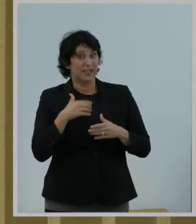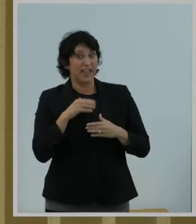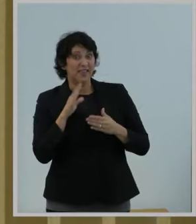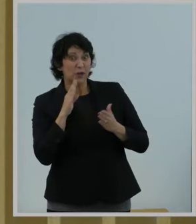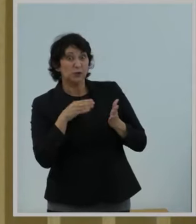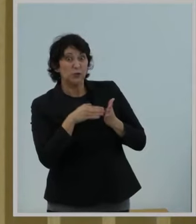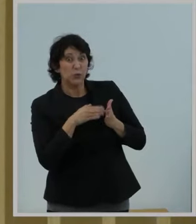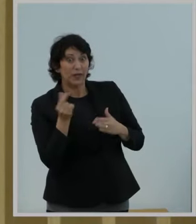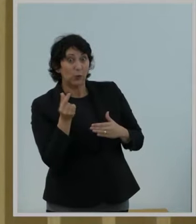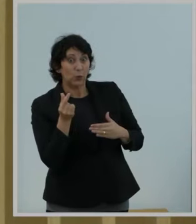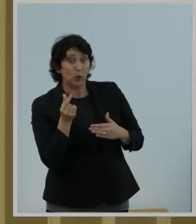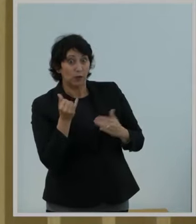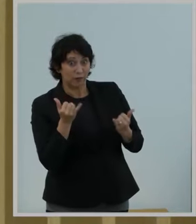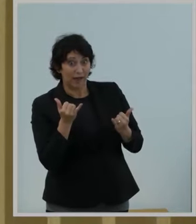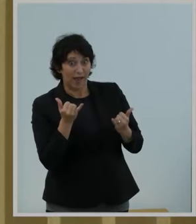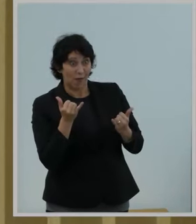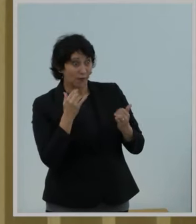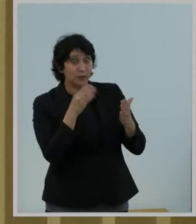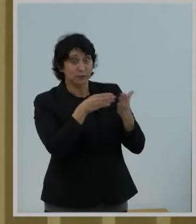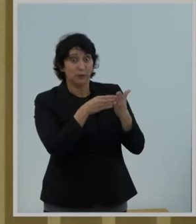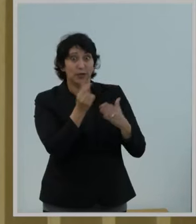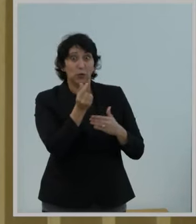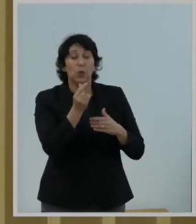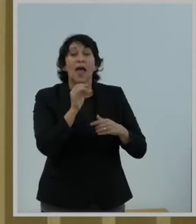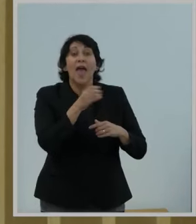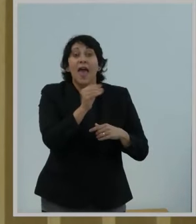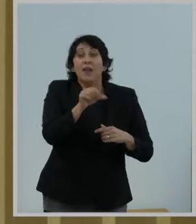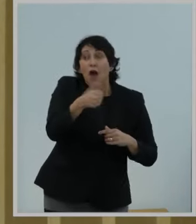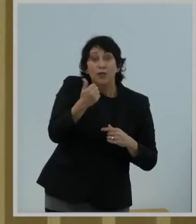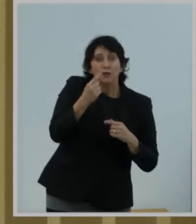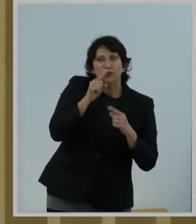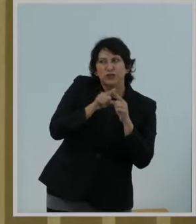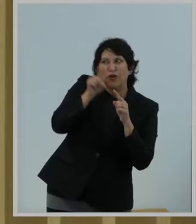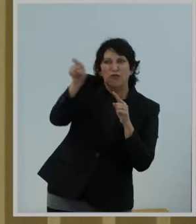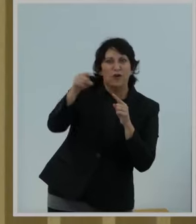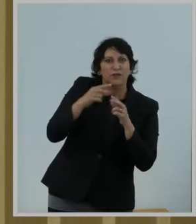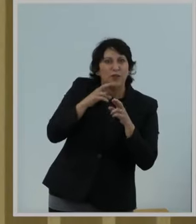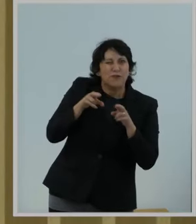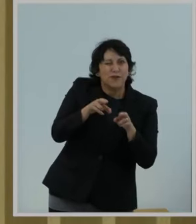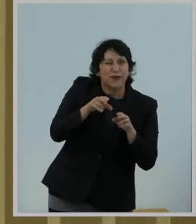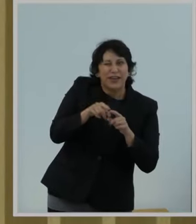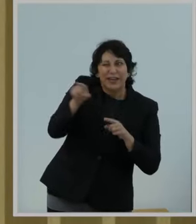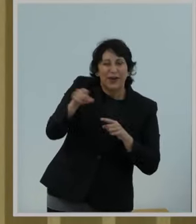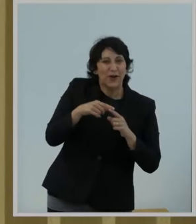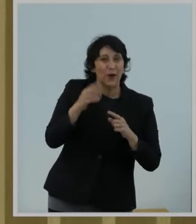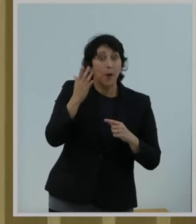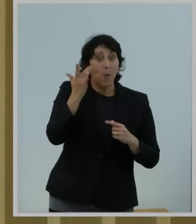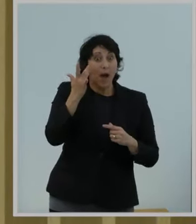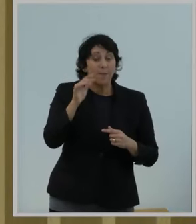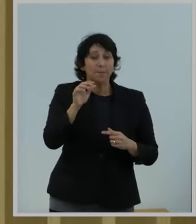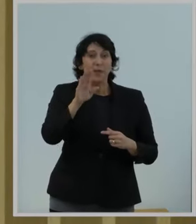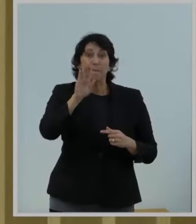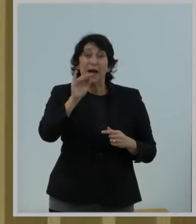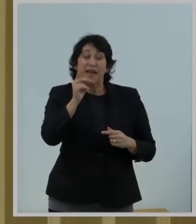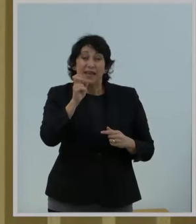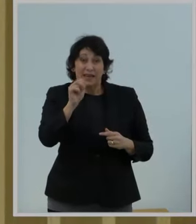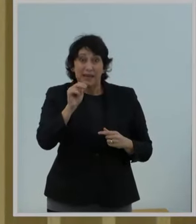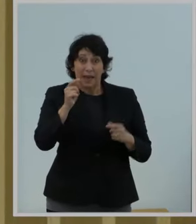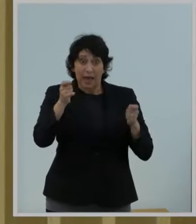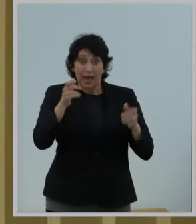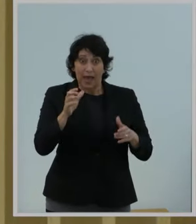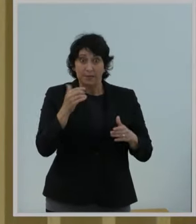Google and others, just across the river here, because the administration, the Biden administration,